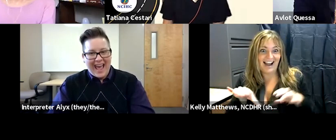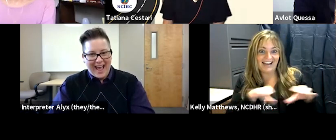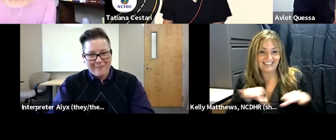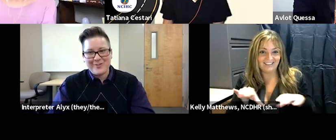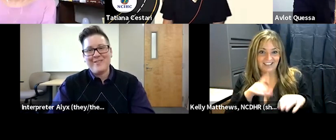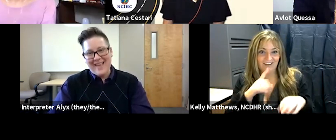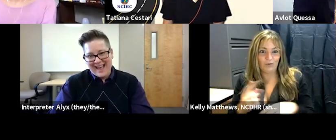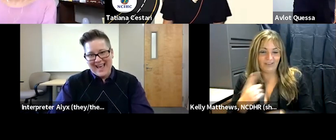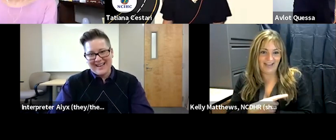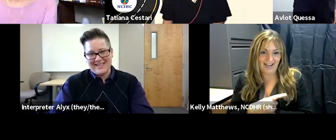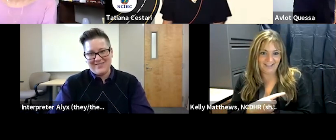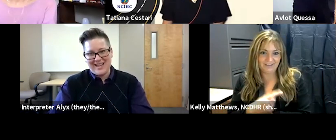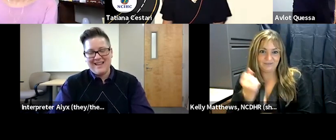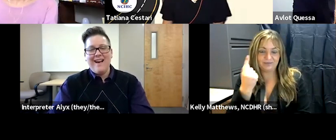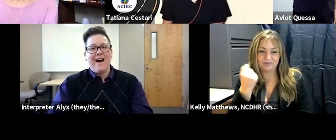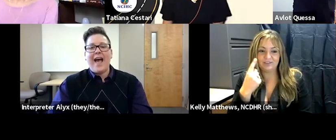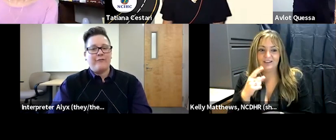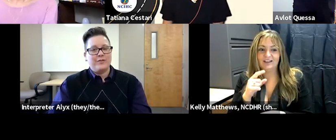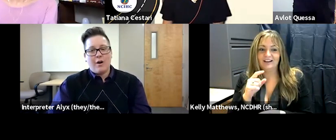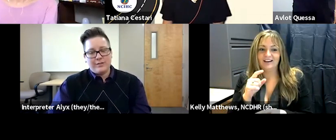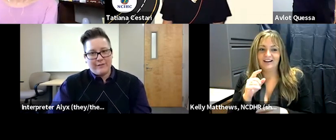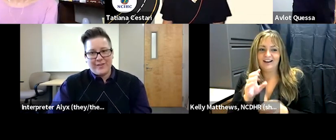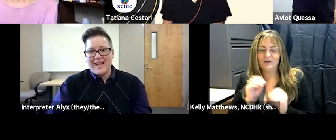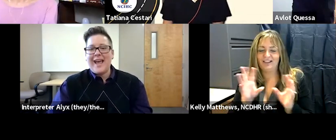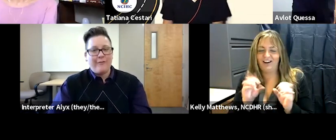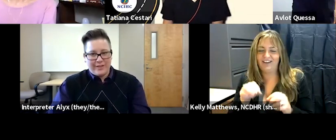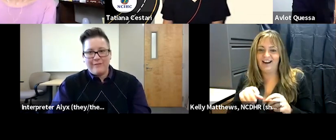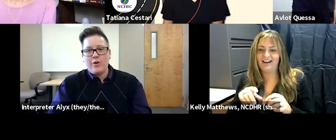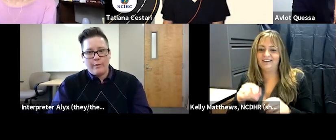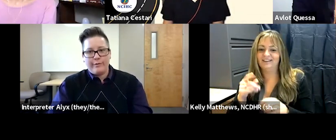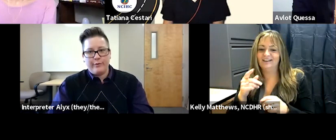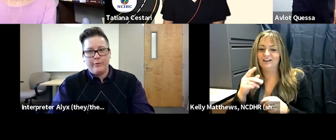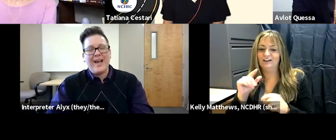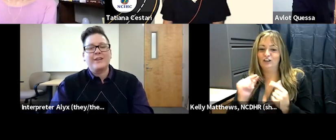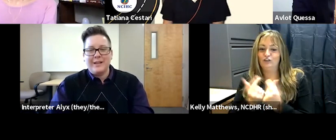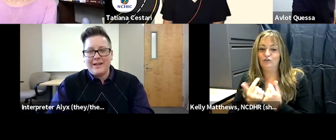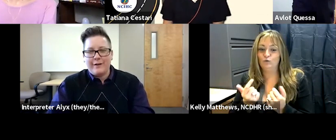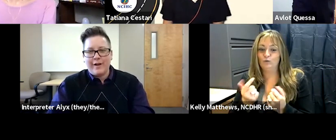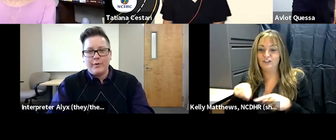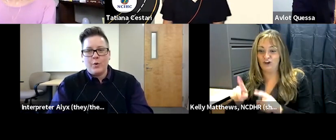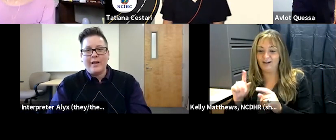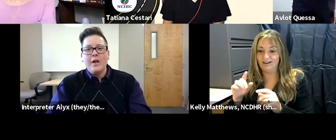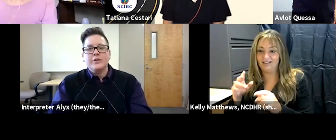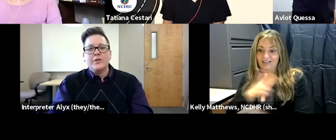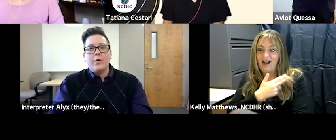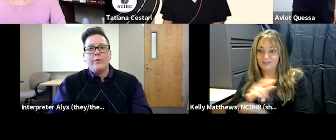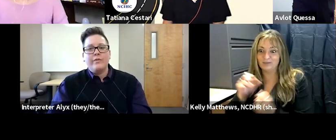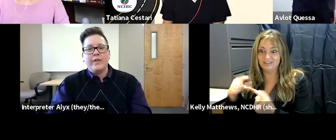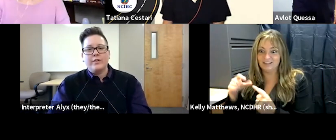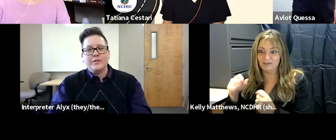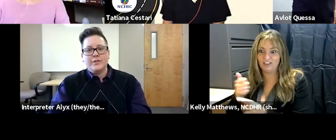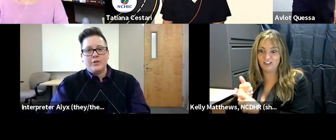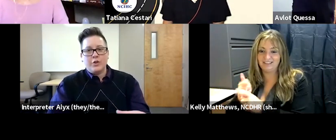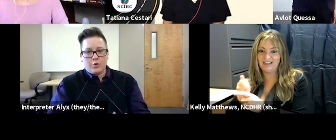so after that activity after it's all done for the day after they go through actually let me clarify real quick so